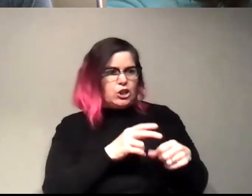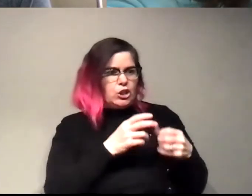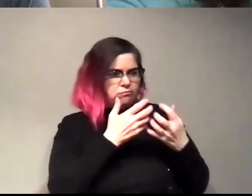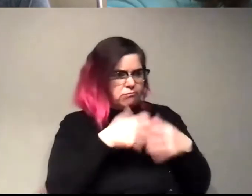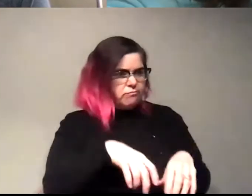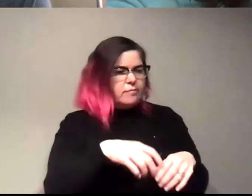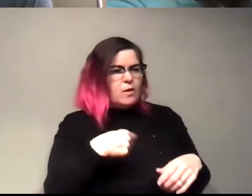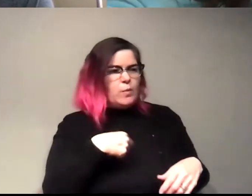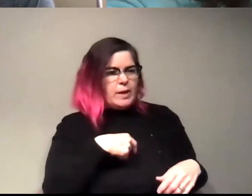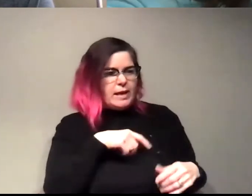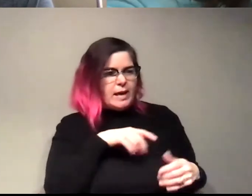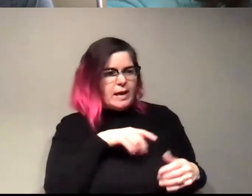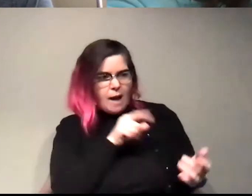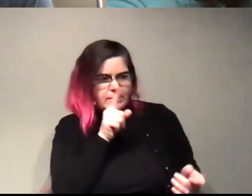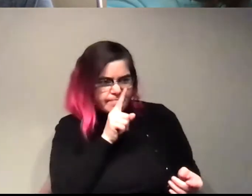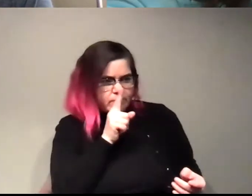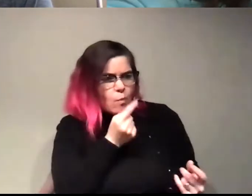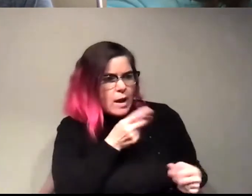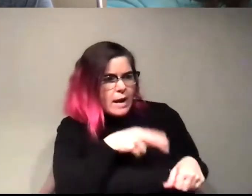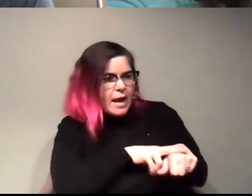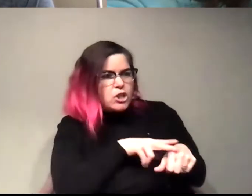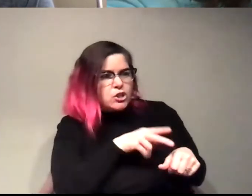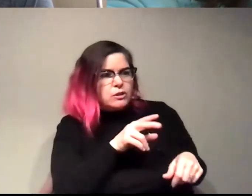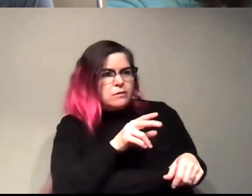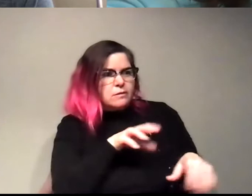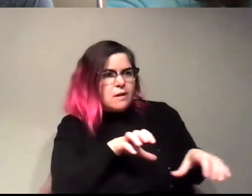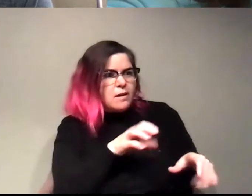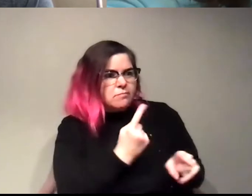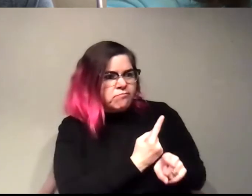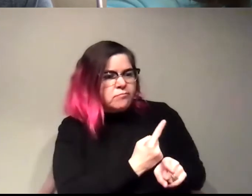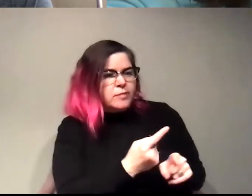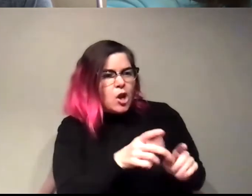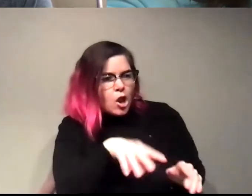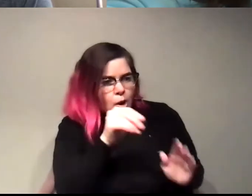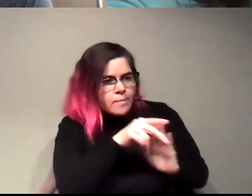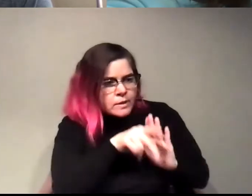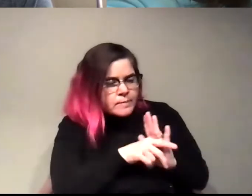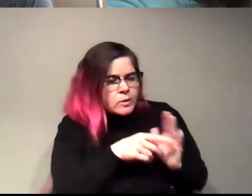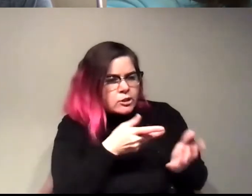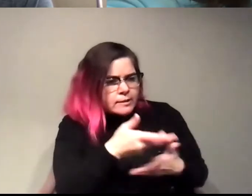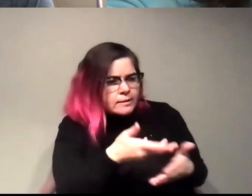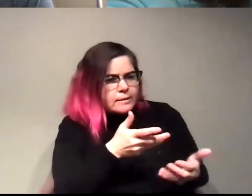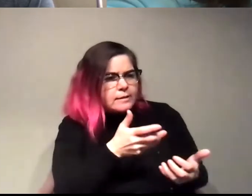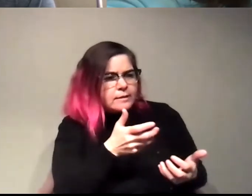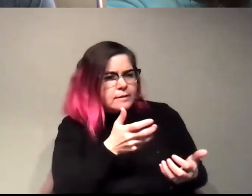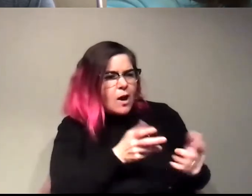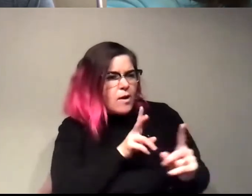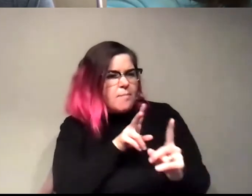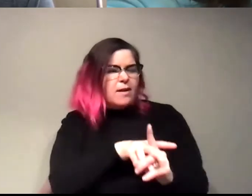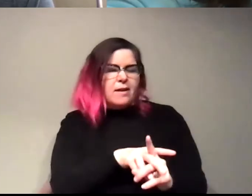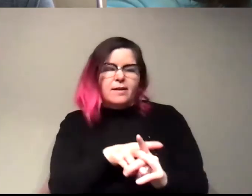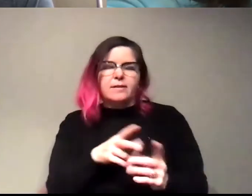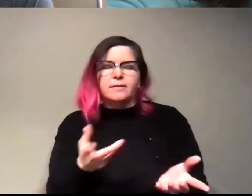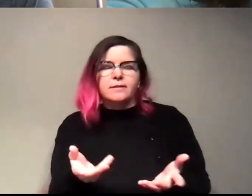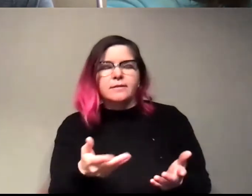mimic nature, um, and, and learn those principles and, and how can we, you know, apply them. So we're, you know, we're,